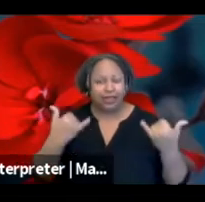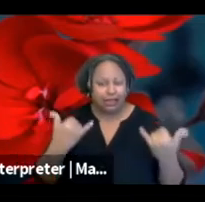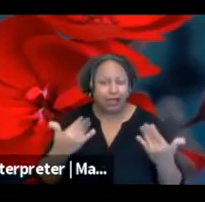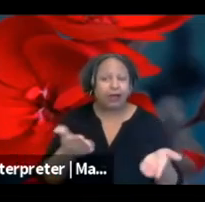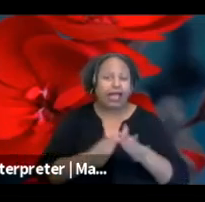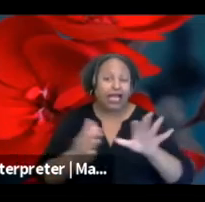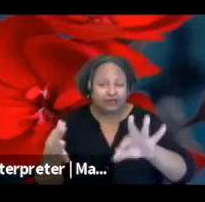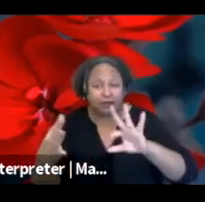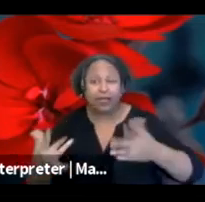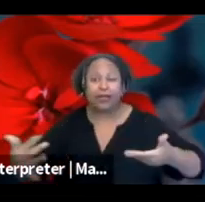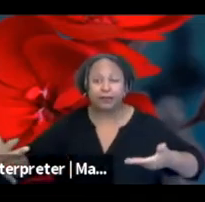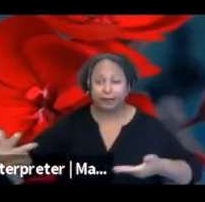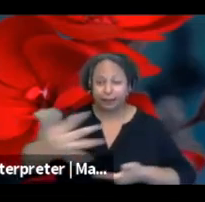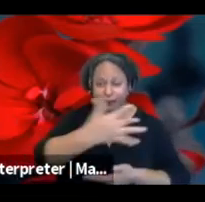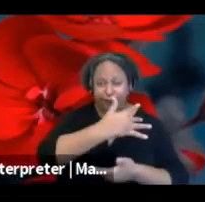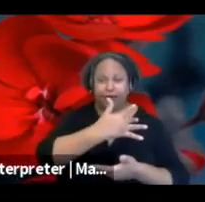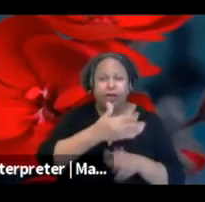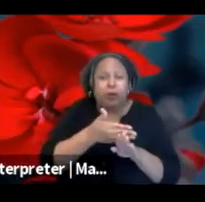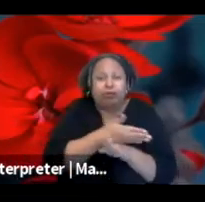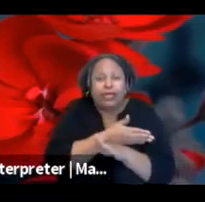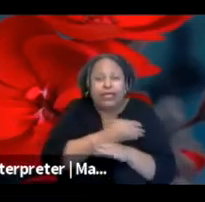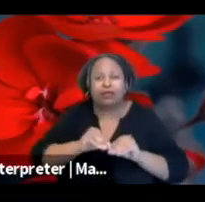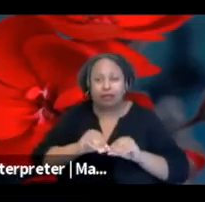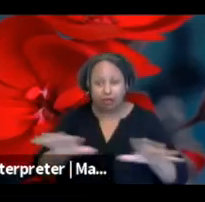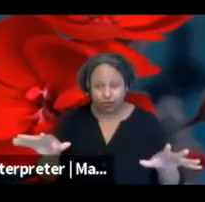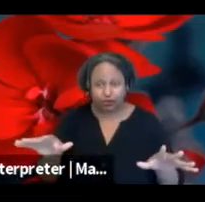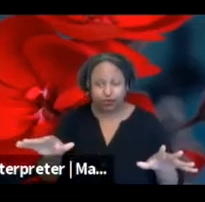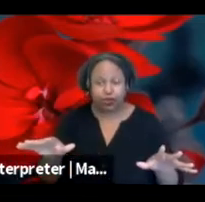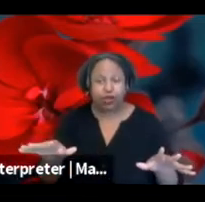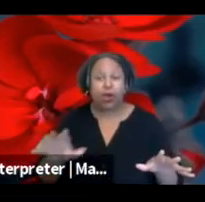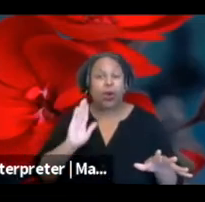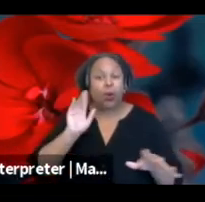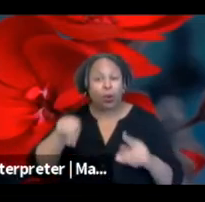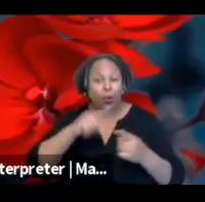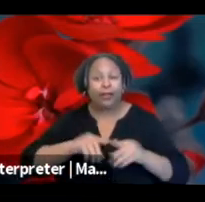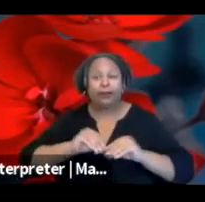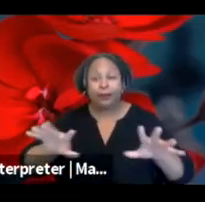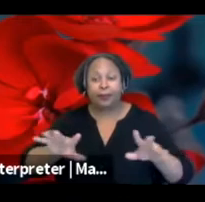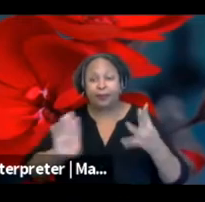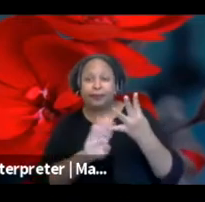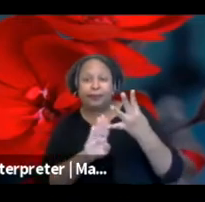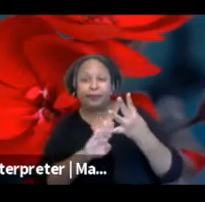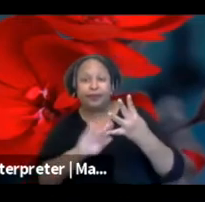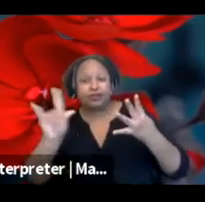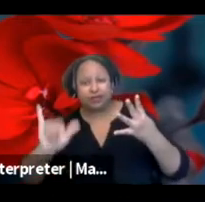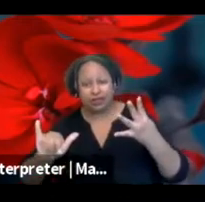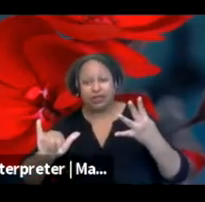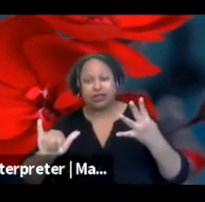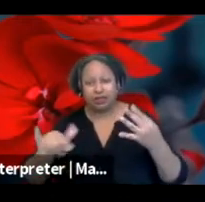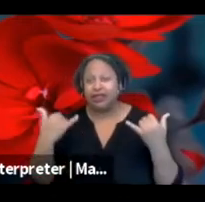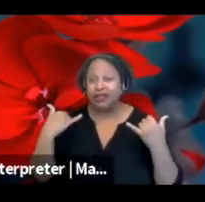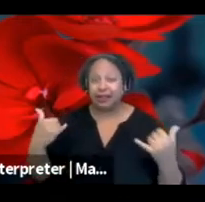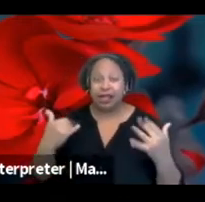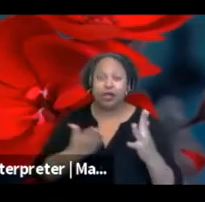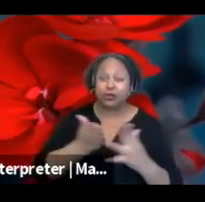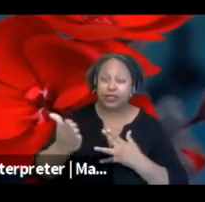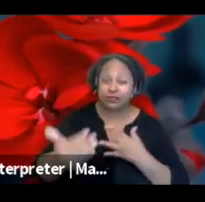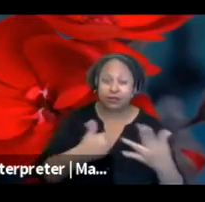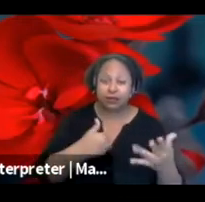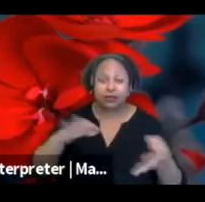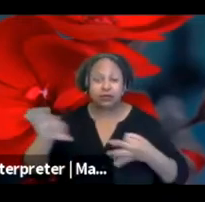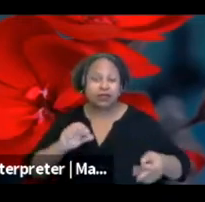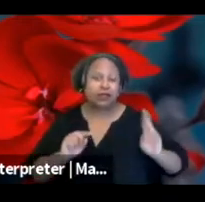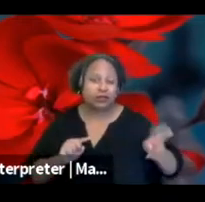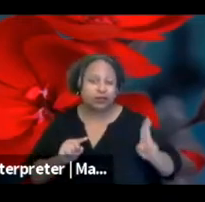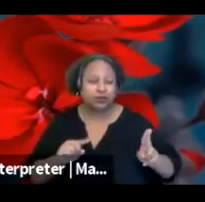questions. This is sort of a pre-launch to really just be transparent about where this program came from, where